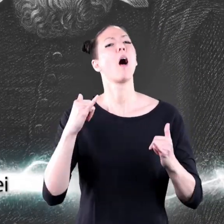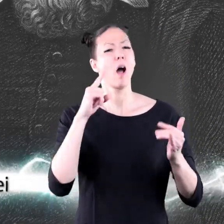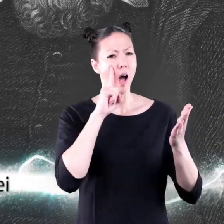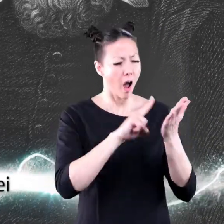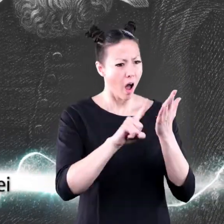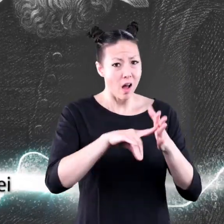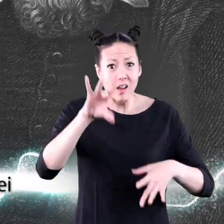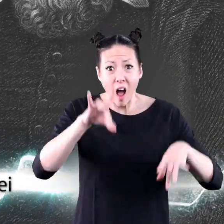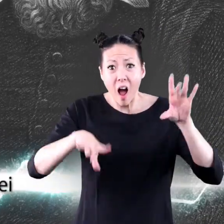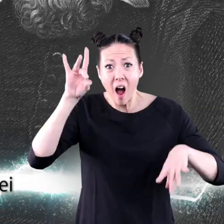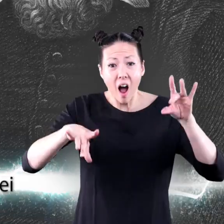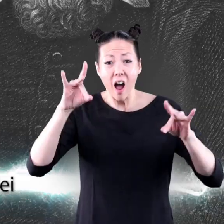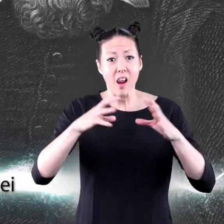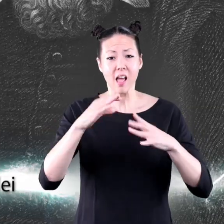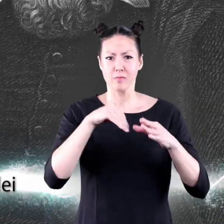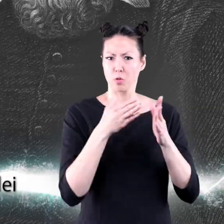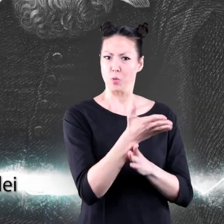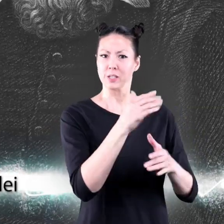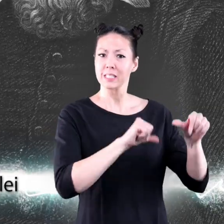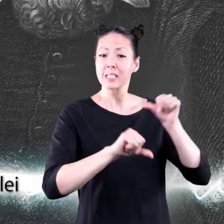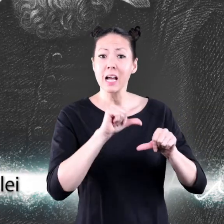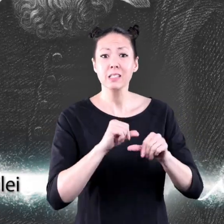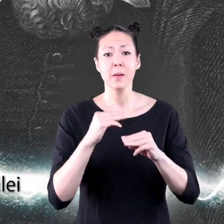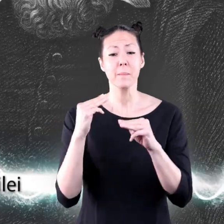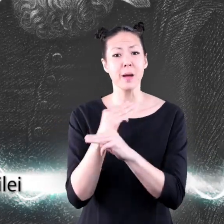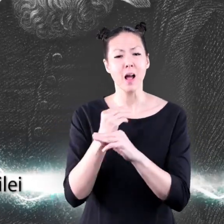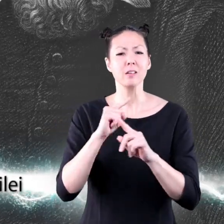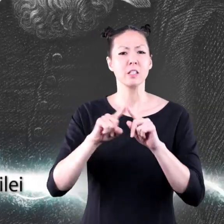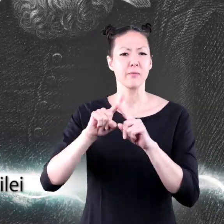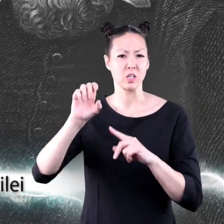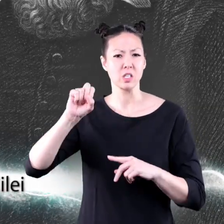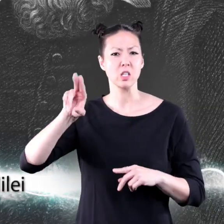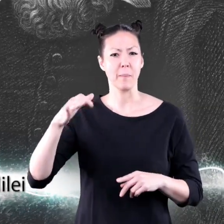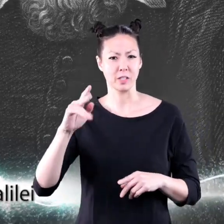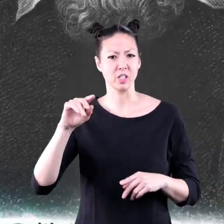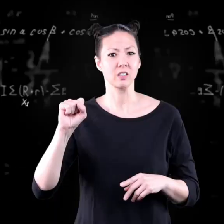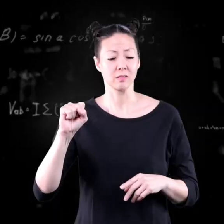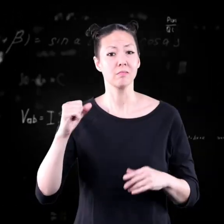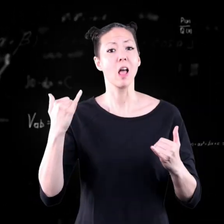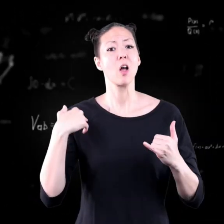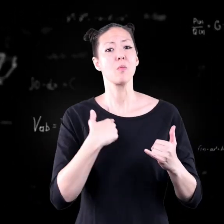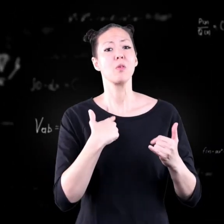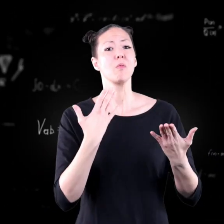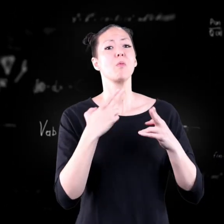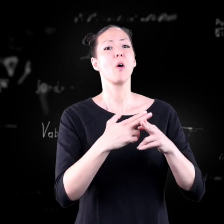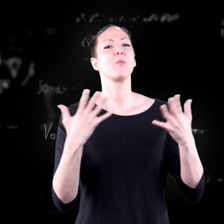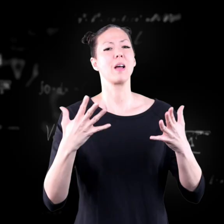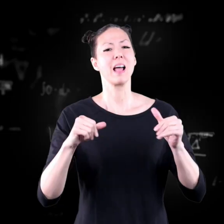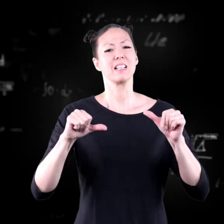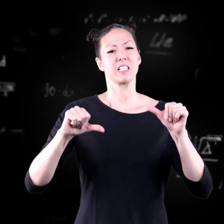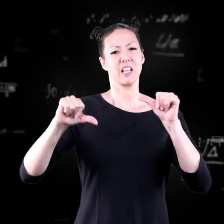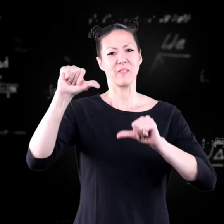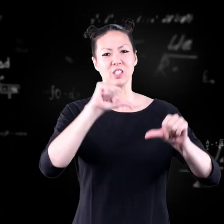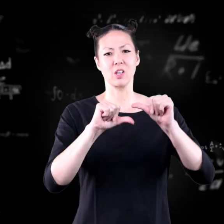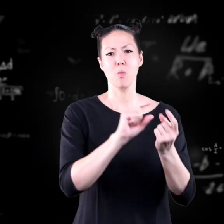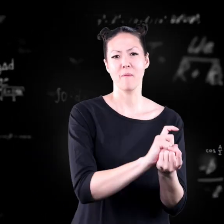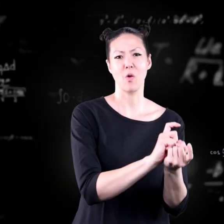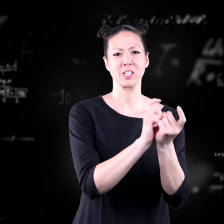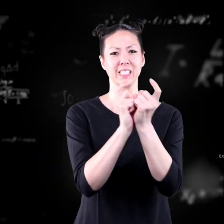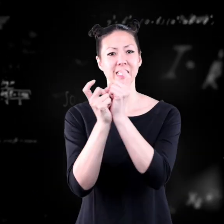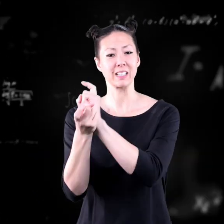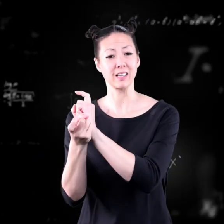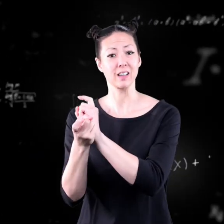and important discoveries in science, math, and in other subjects. We now call this time the scientific revolution.